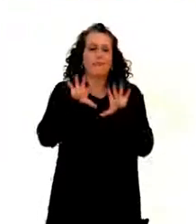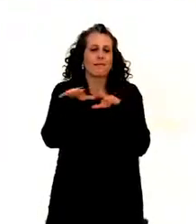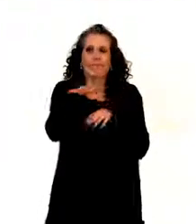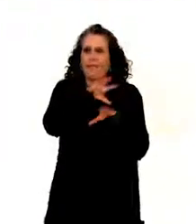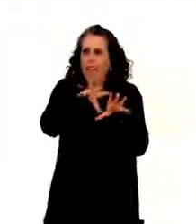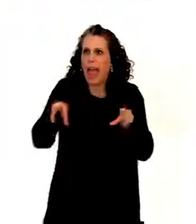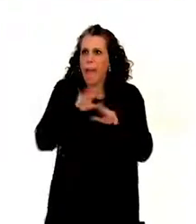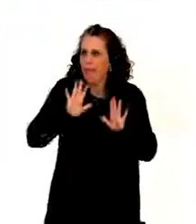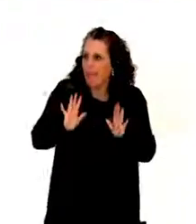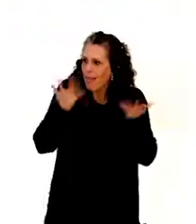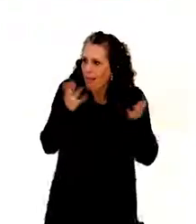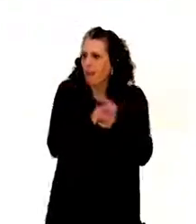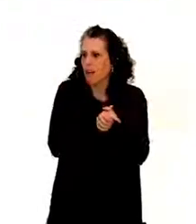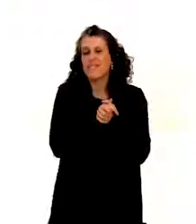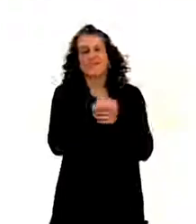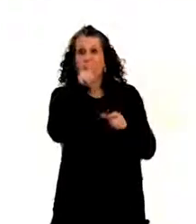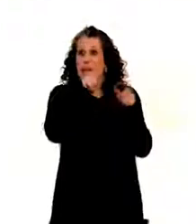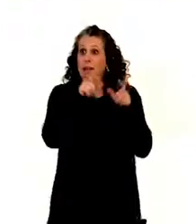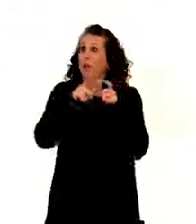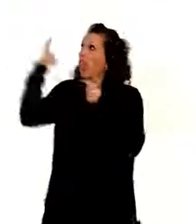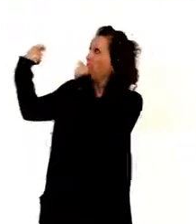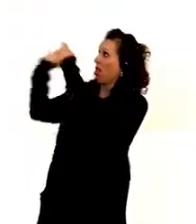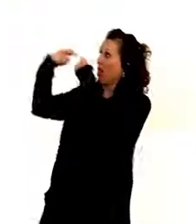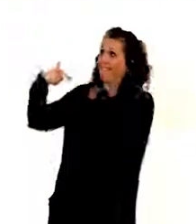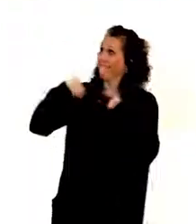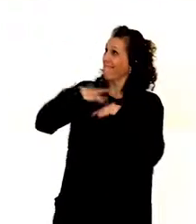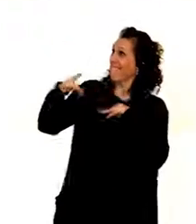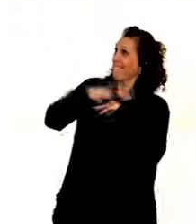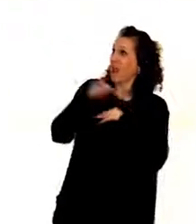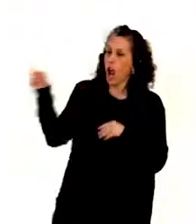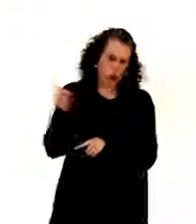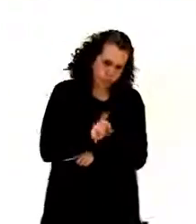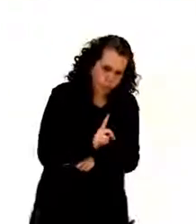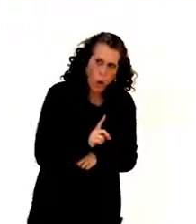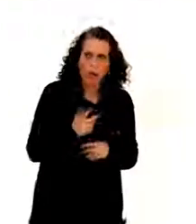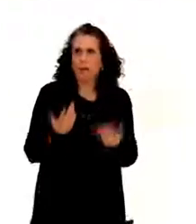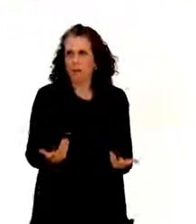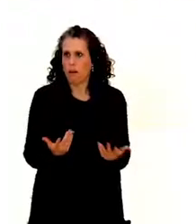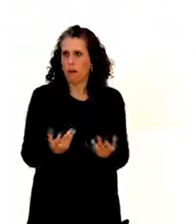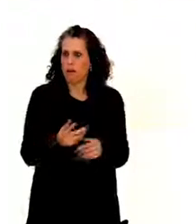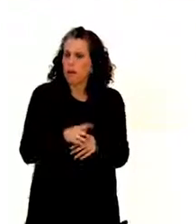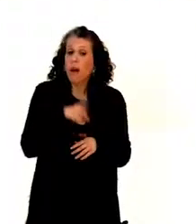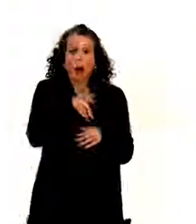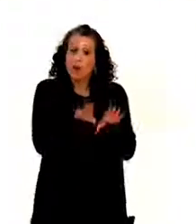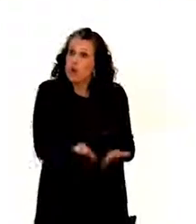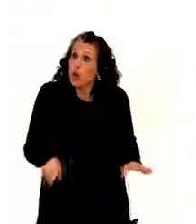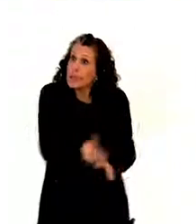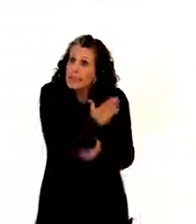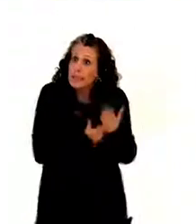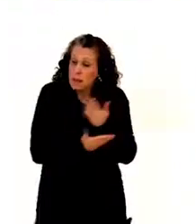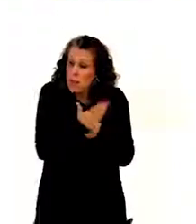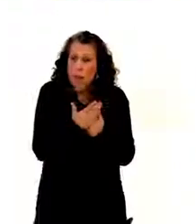challenge for persons under guardianship to marry. And also, sometimes, children with disabilities are